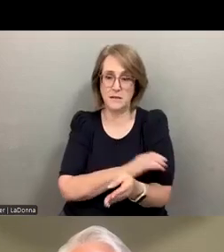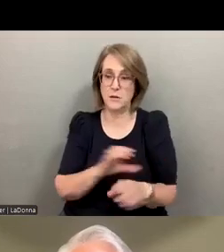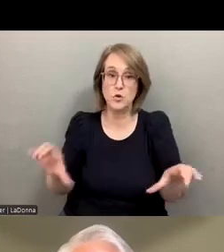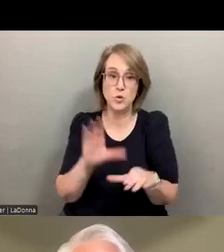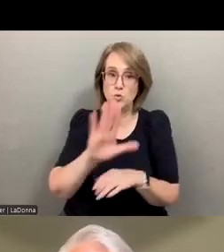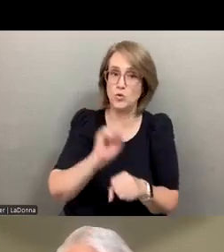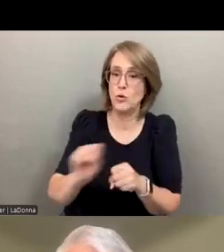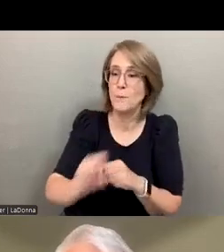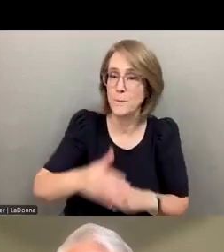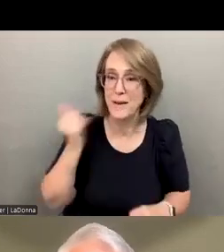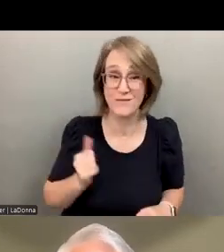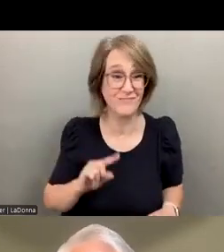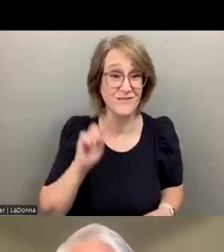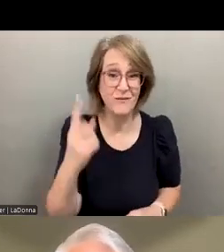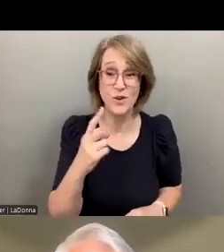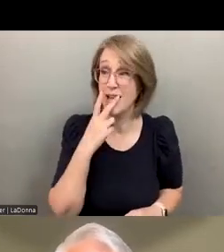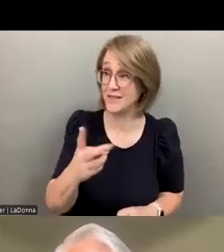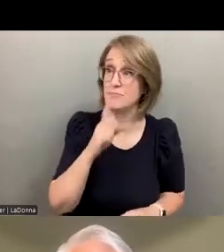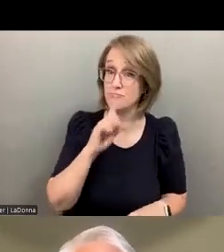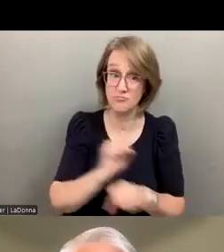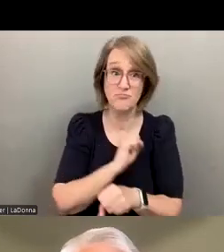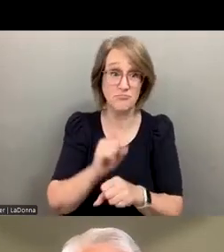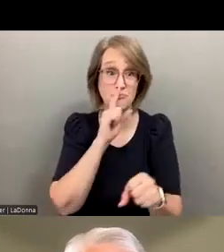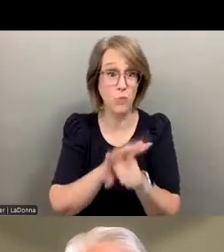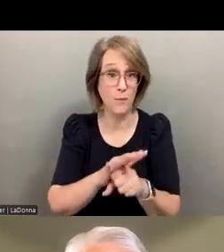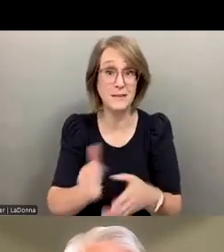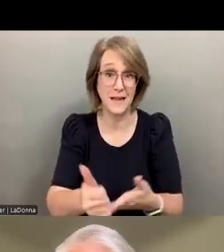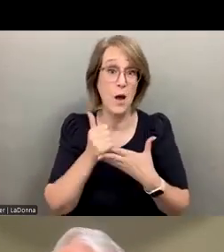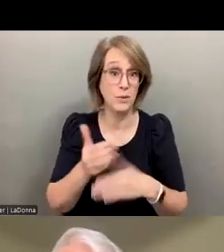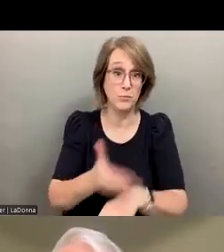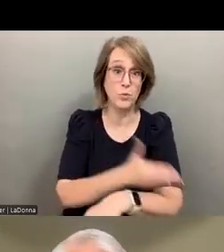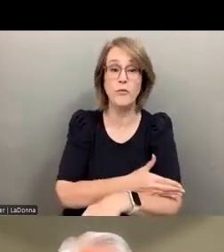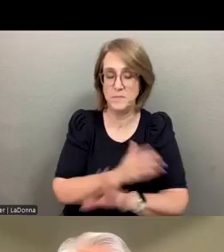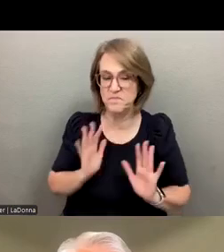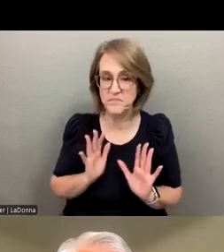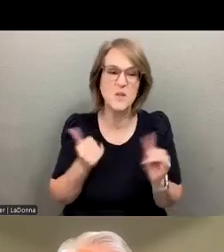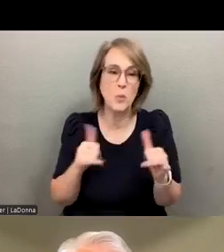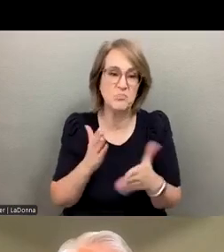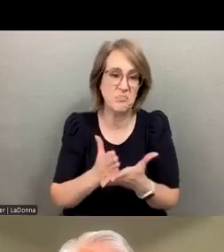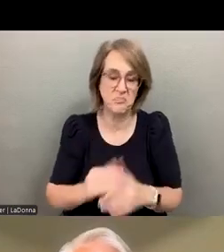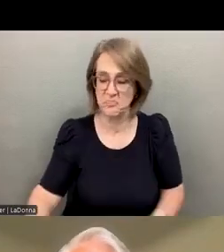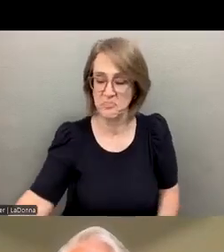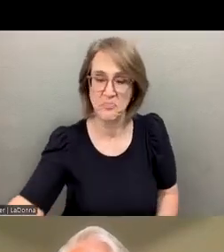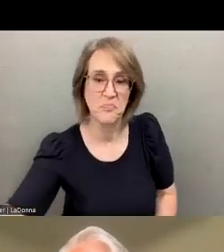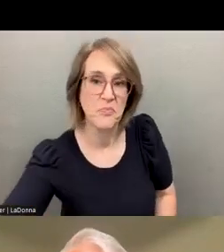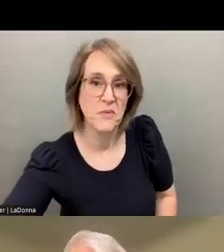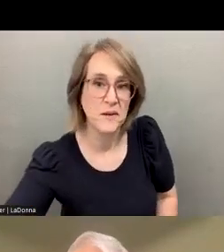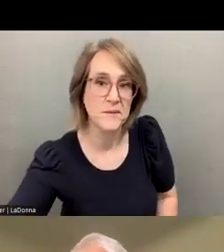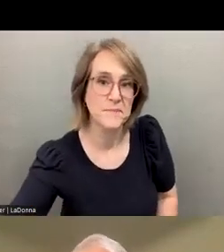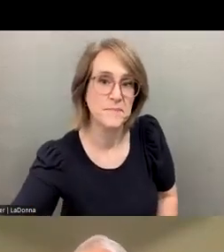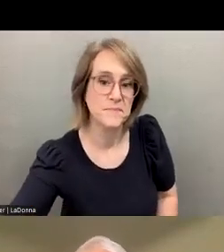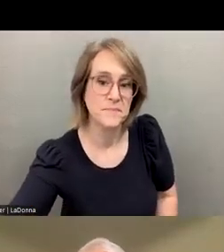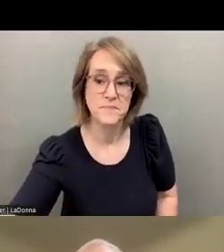in my career that really focuses on that. So let me stop there. That is fascinating,